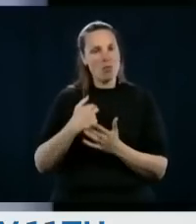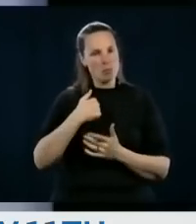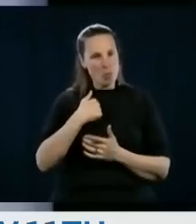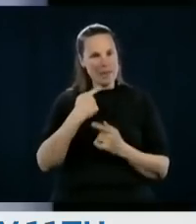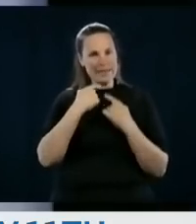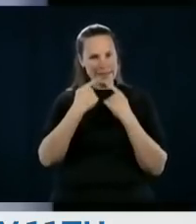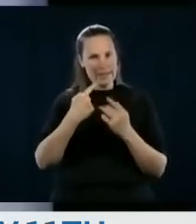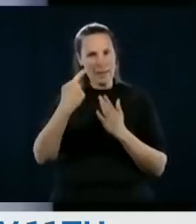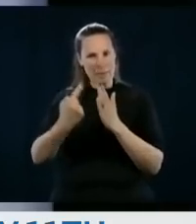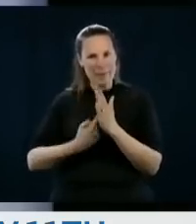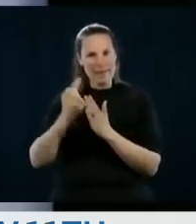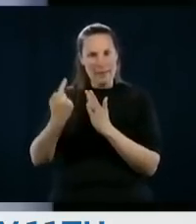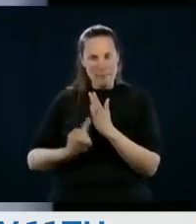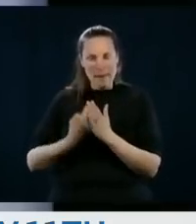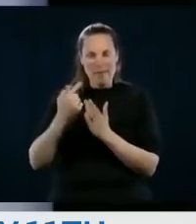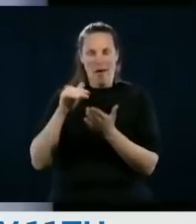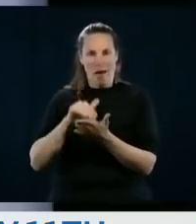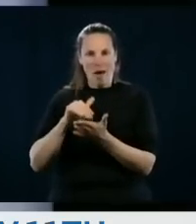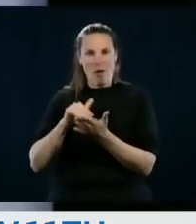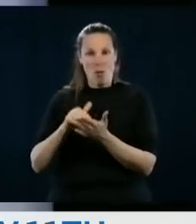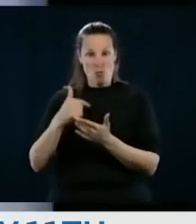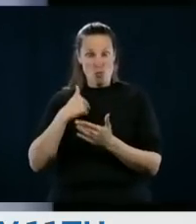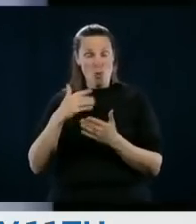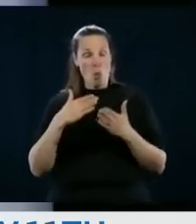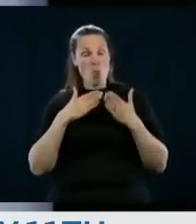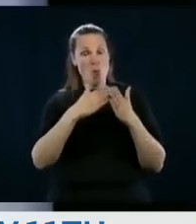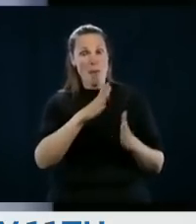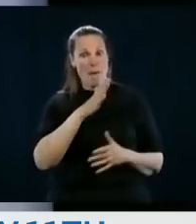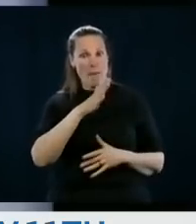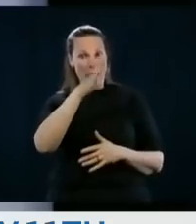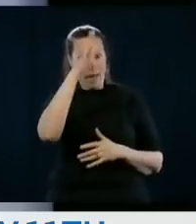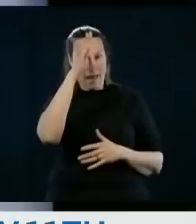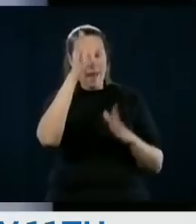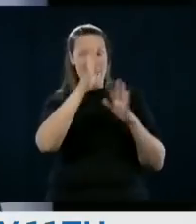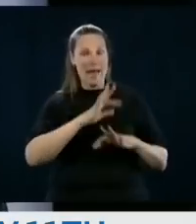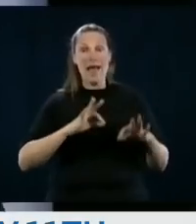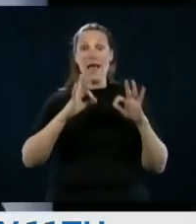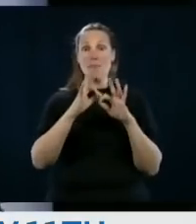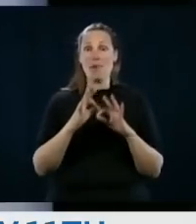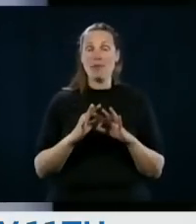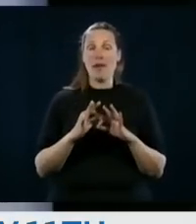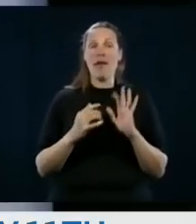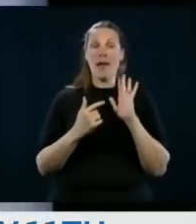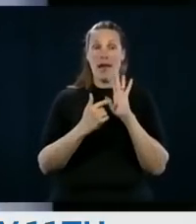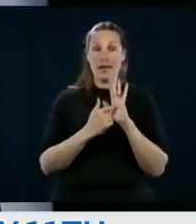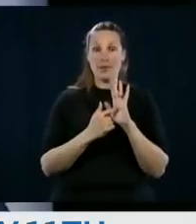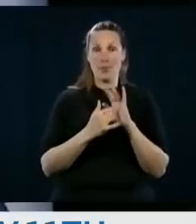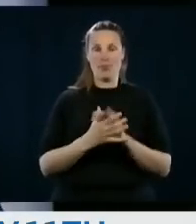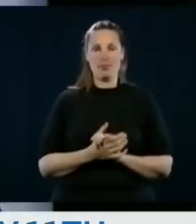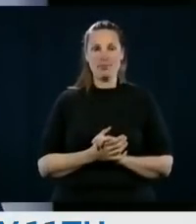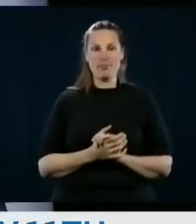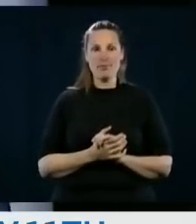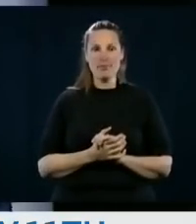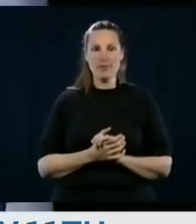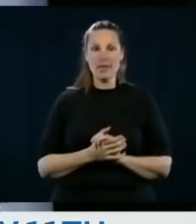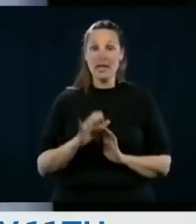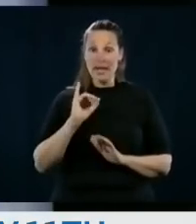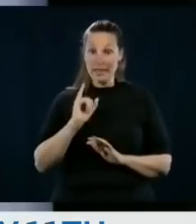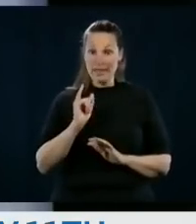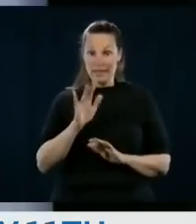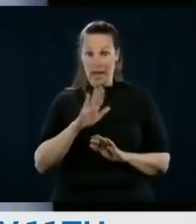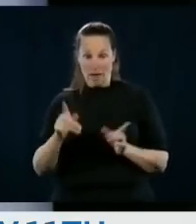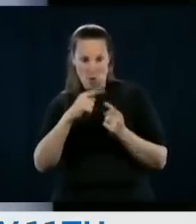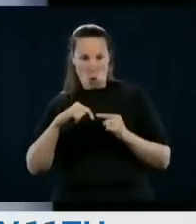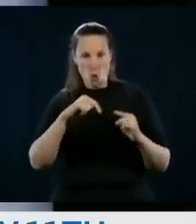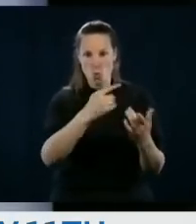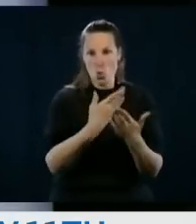is why I must stress with the families, I'm asking parents to let us know or let the school know at least a week